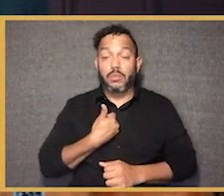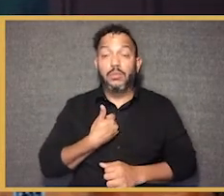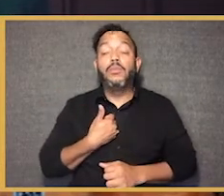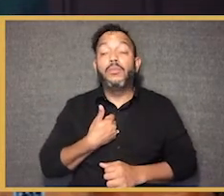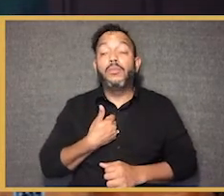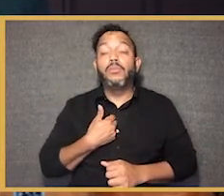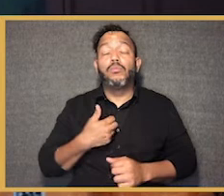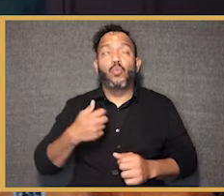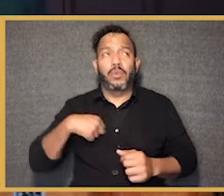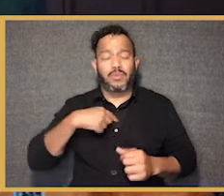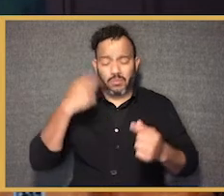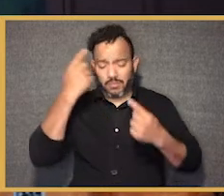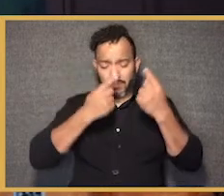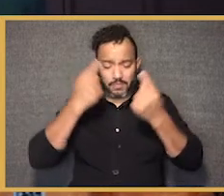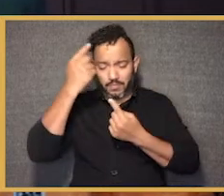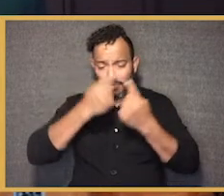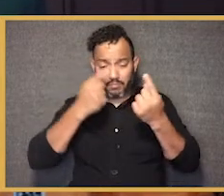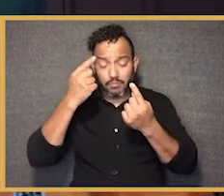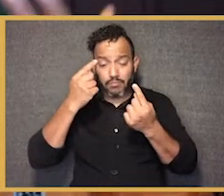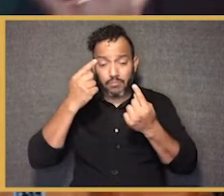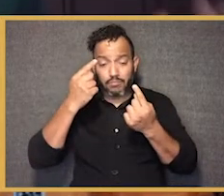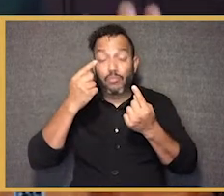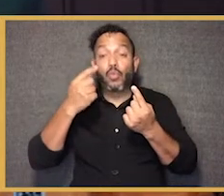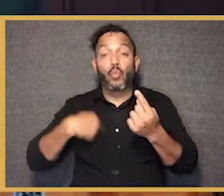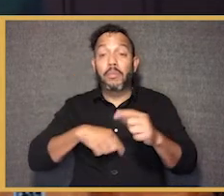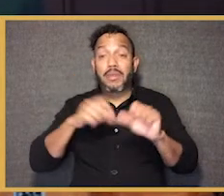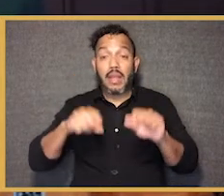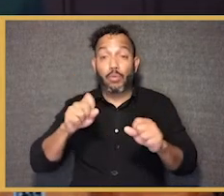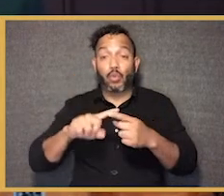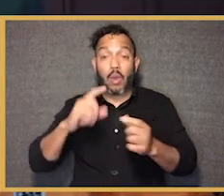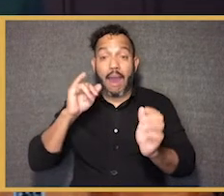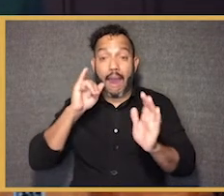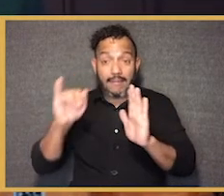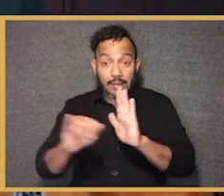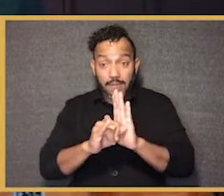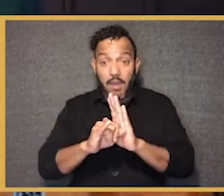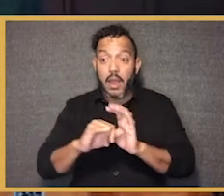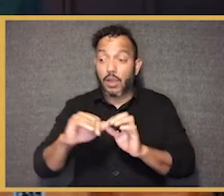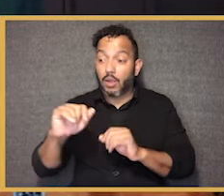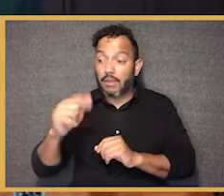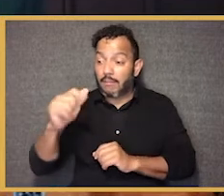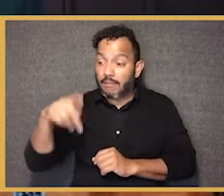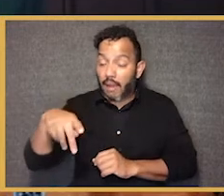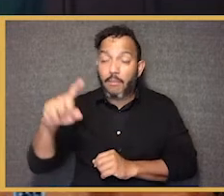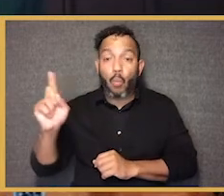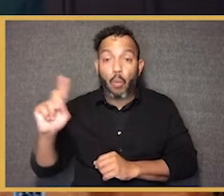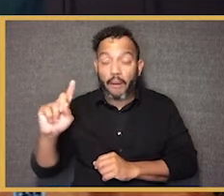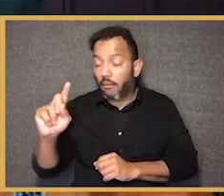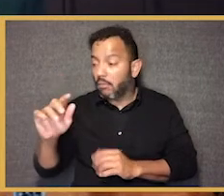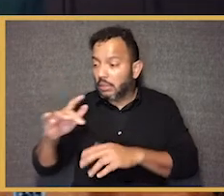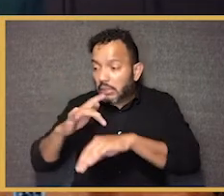ourselves that while there is usefulness to being able to identify where there are